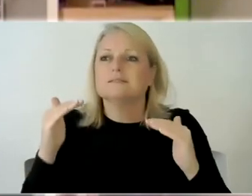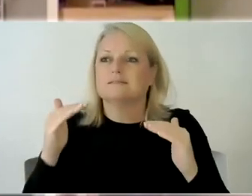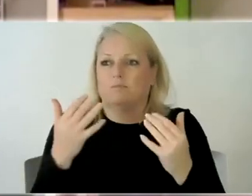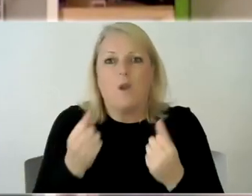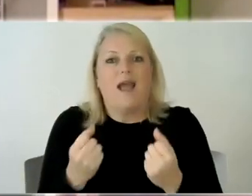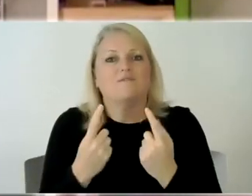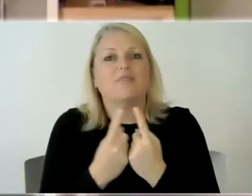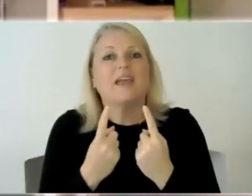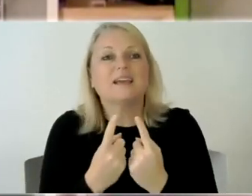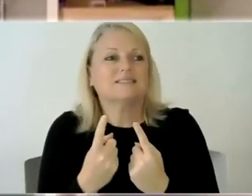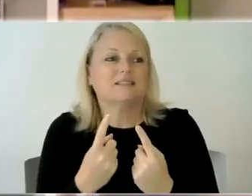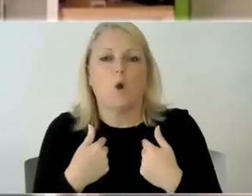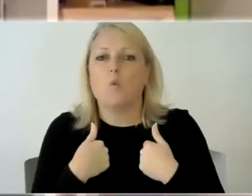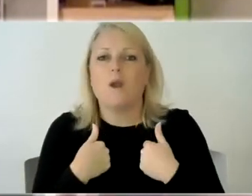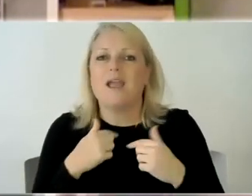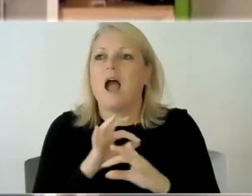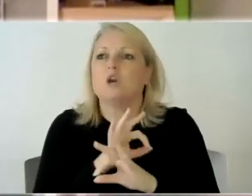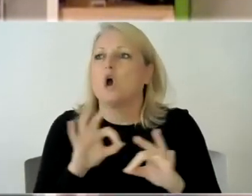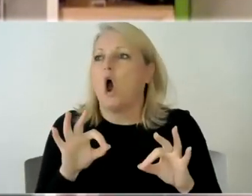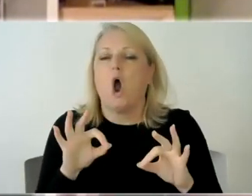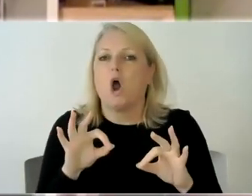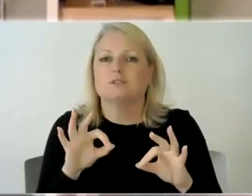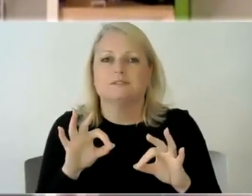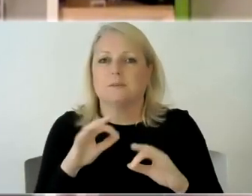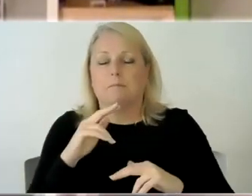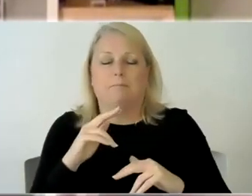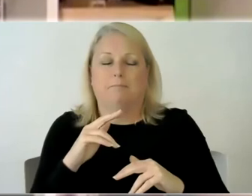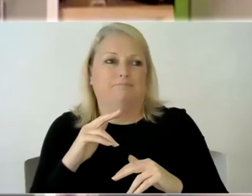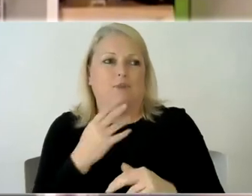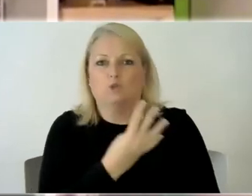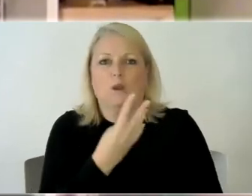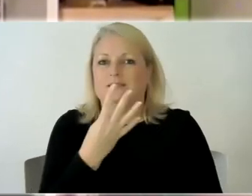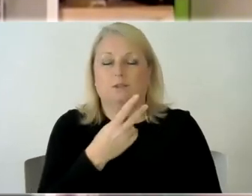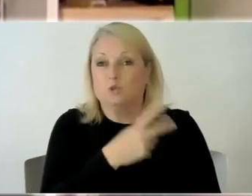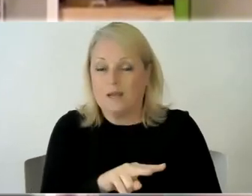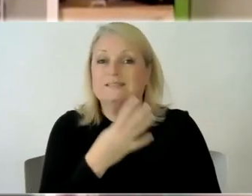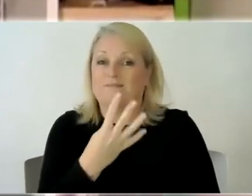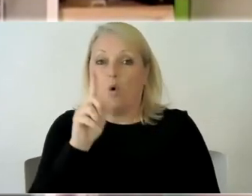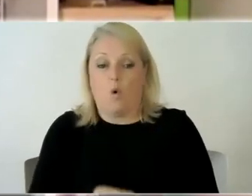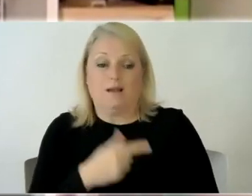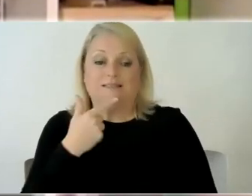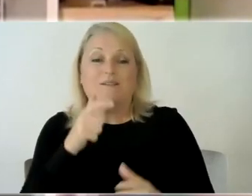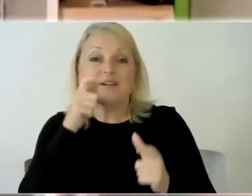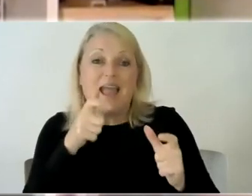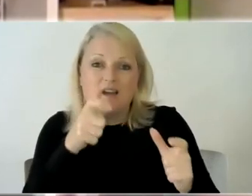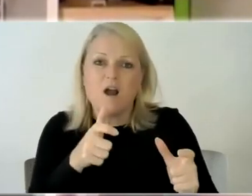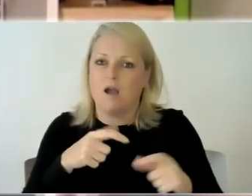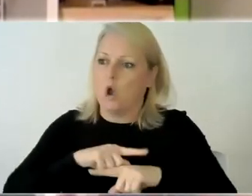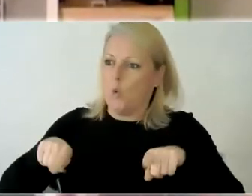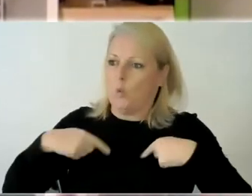know we're not made to be a 24-7 carer we we have our own needs that need to be met and